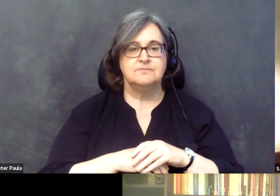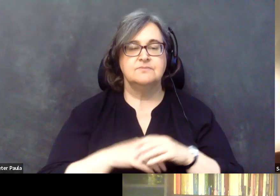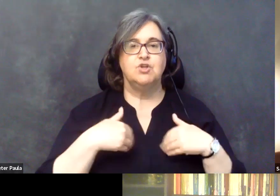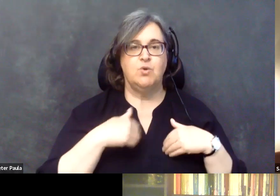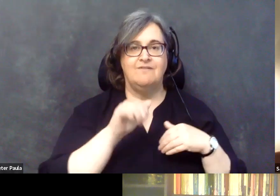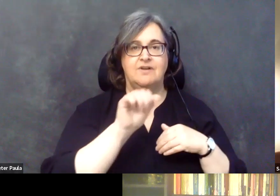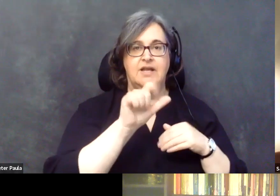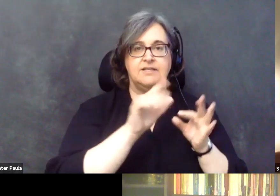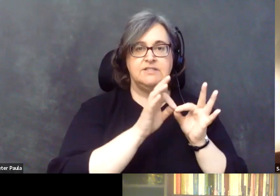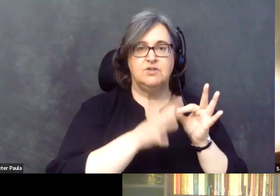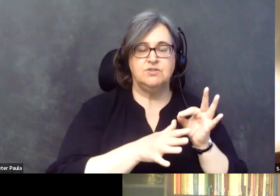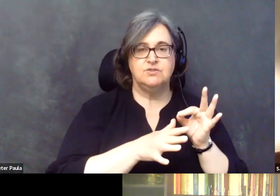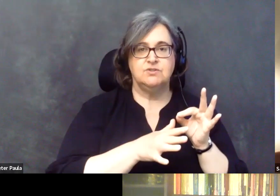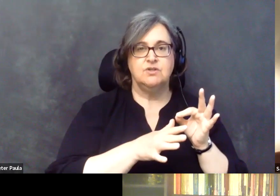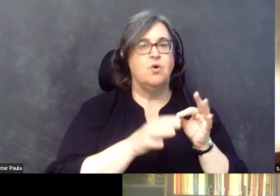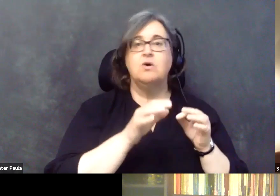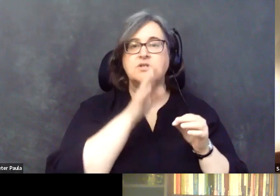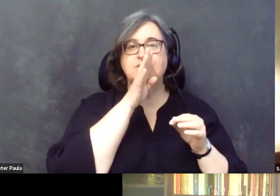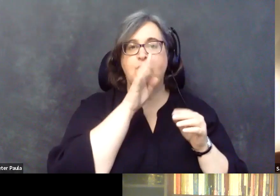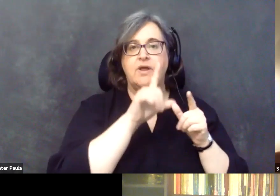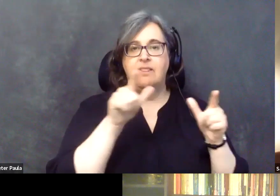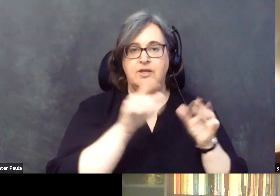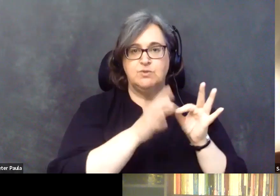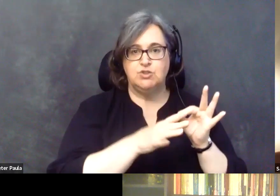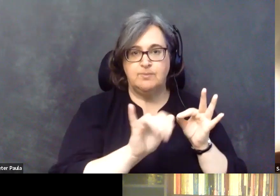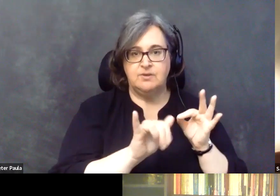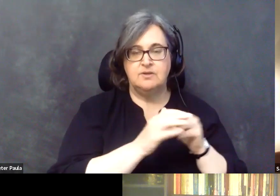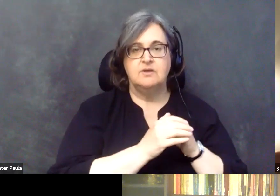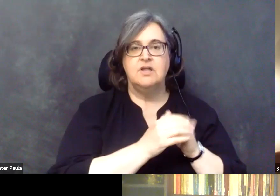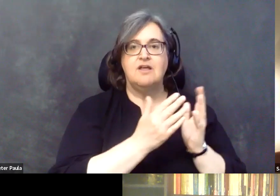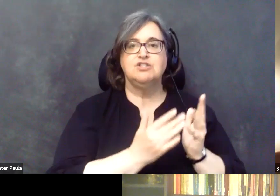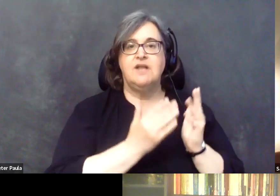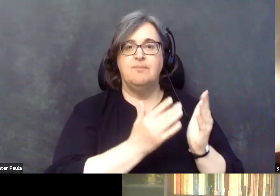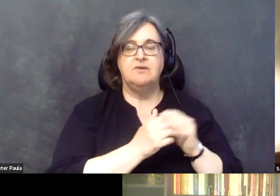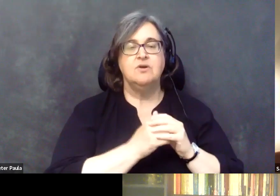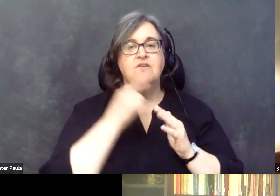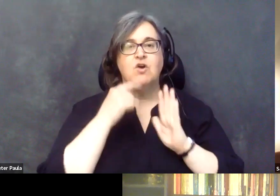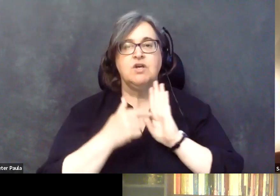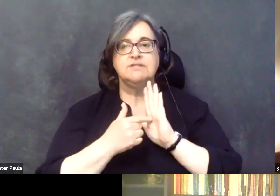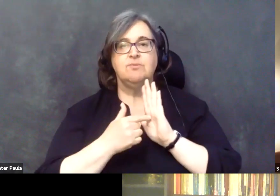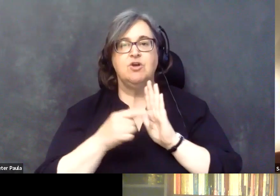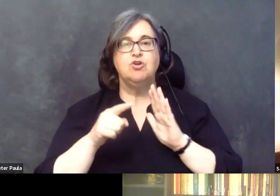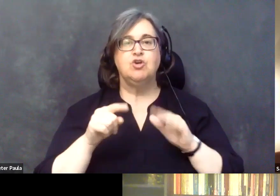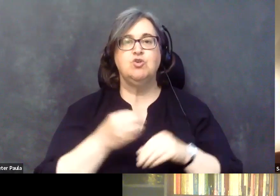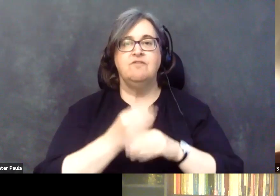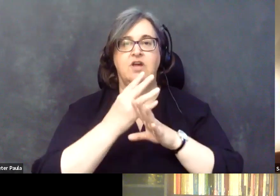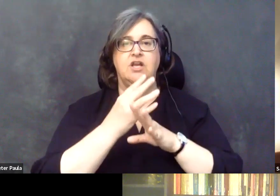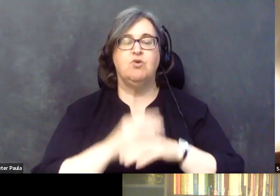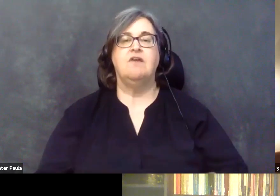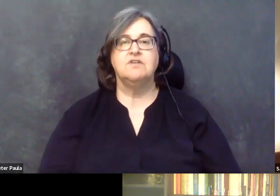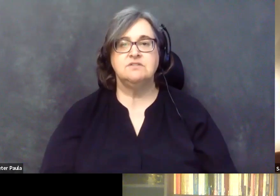interpreter or even language interpreters, uh, that stand by. So for example, you're doing a video conferencing